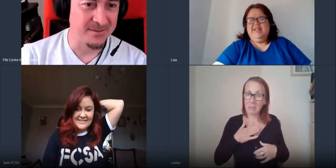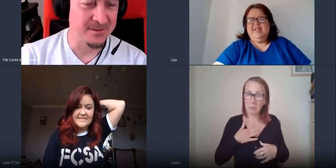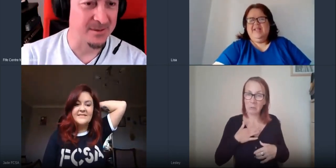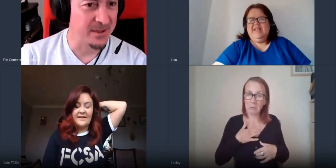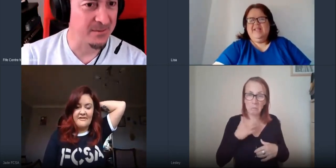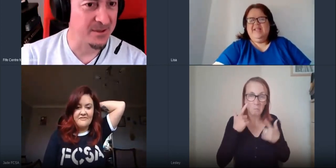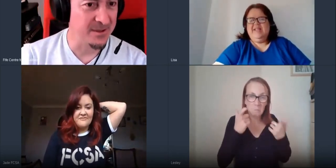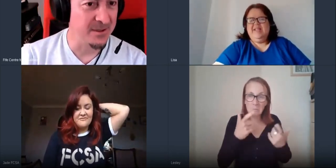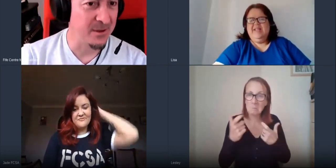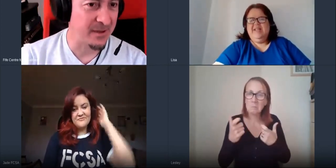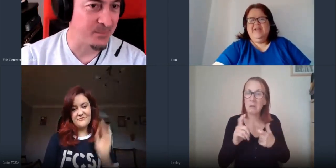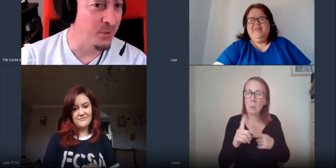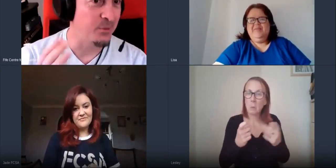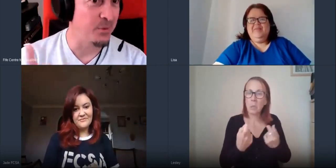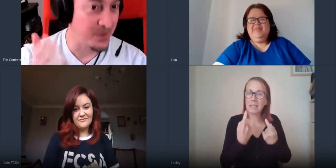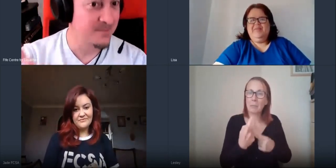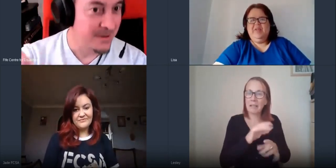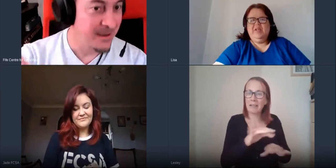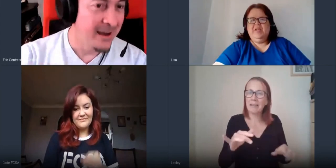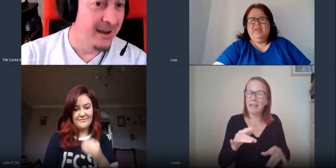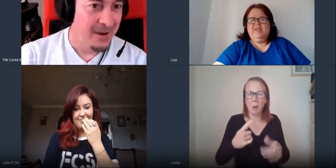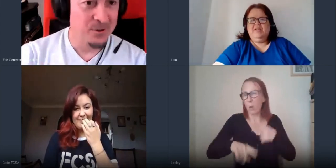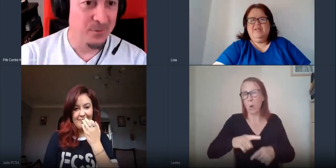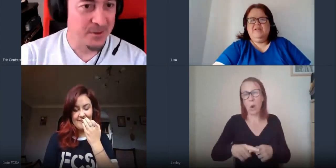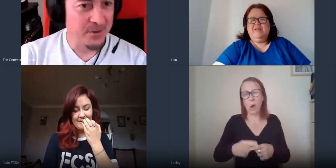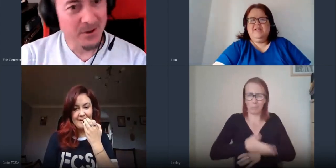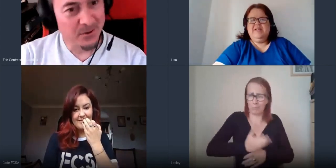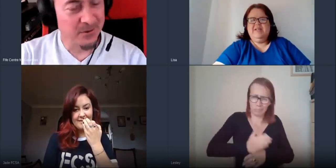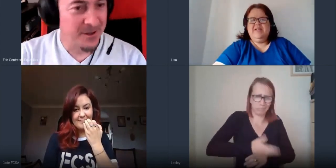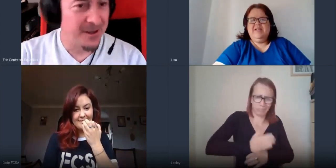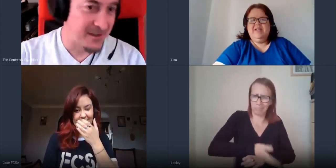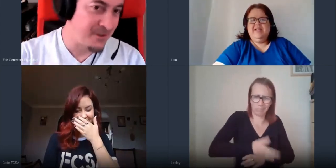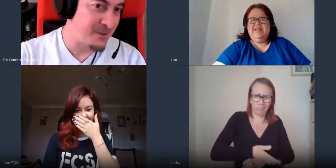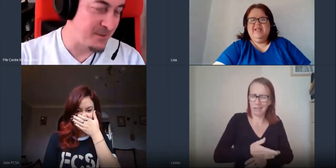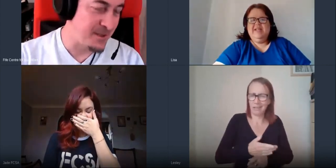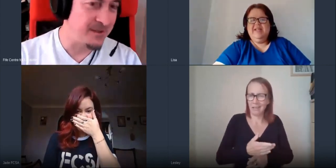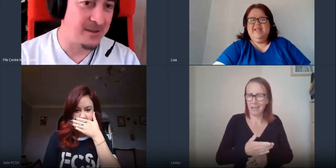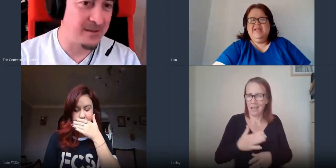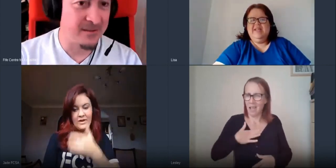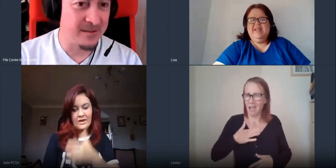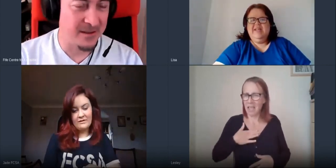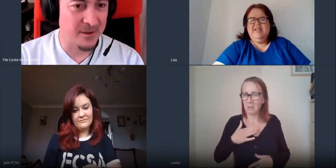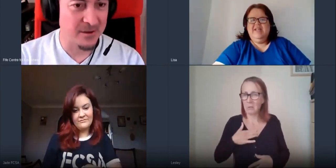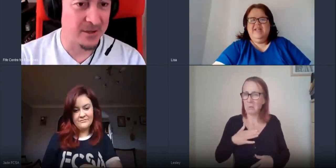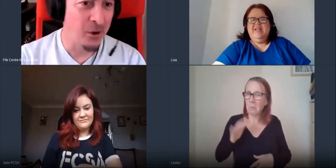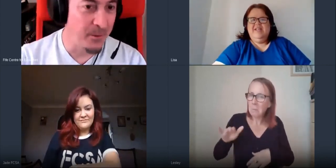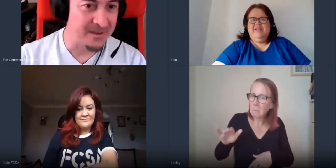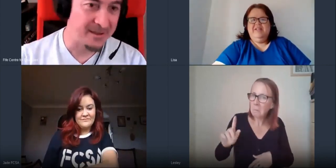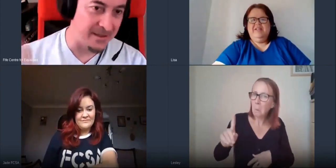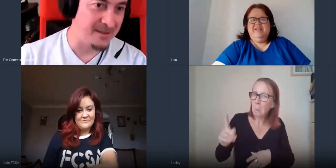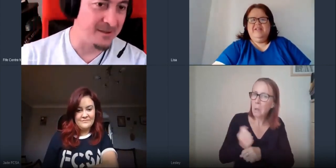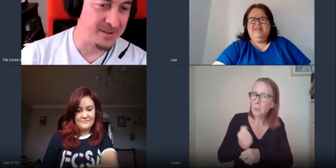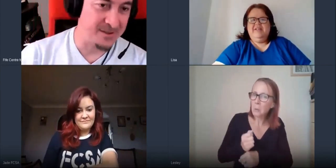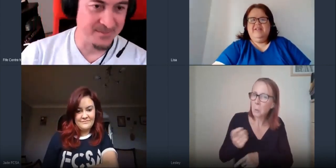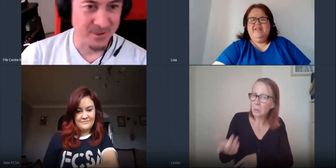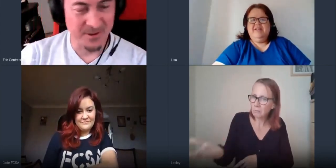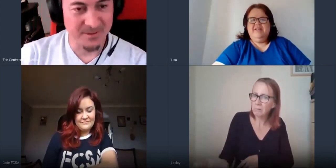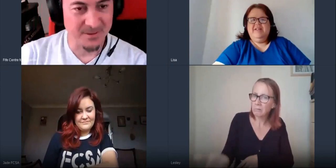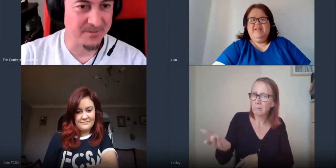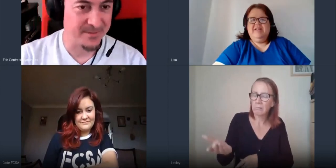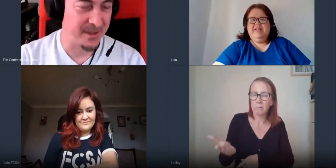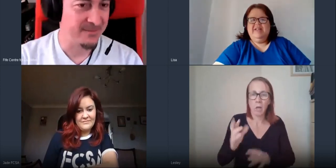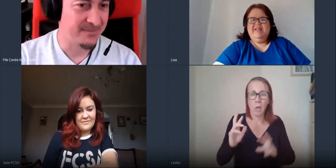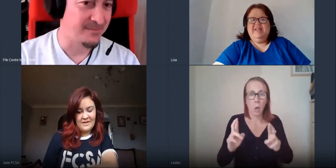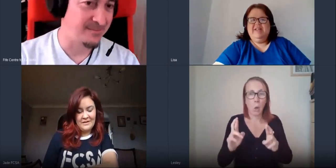sometimes we need to have that moment where we just so what's going on over there tell us a bit and yeah i hope it did this today so